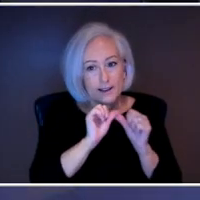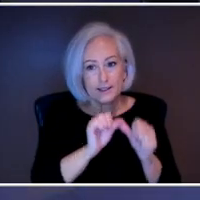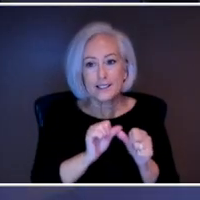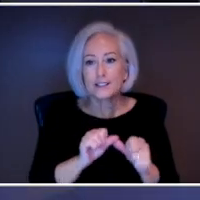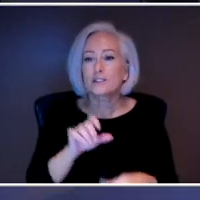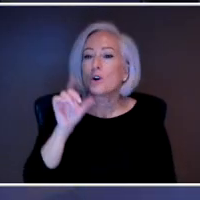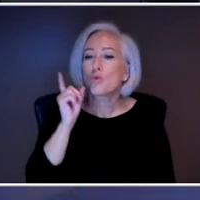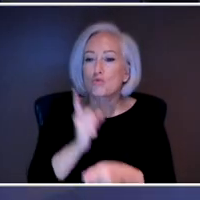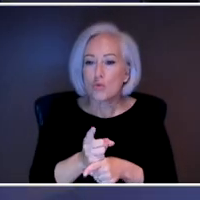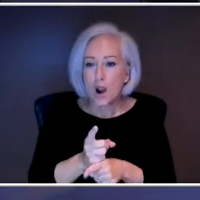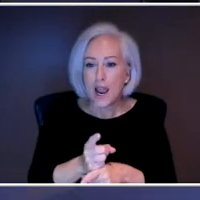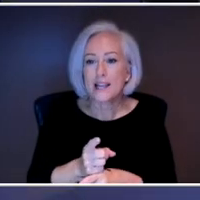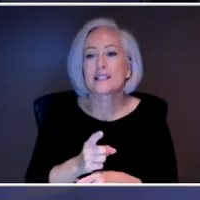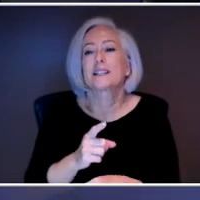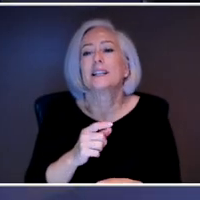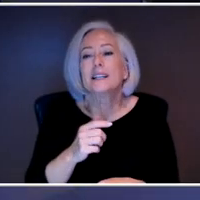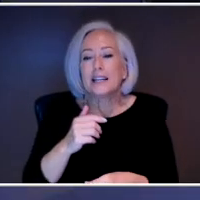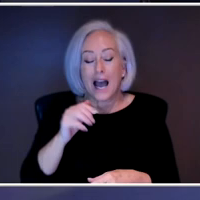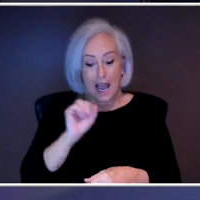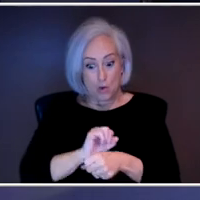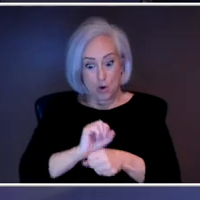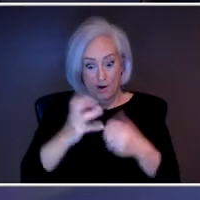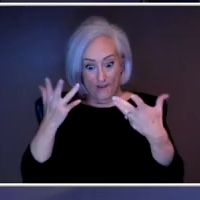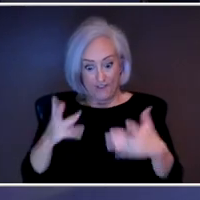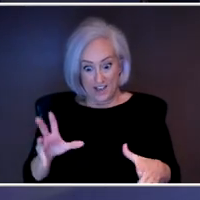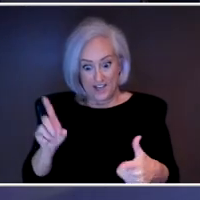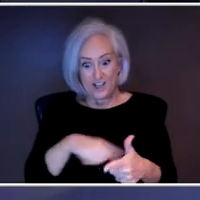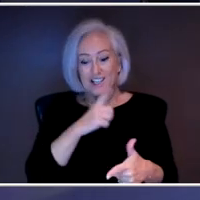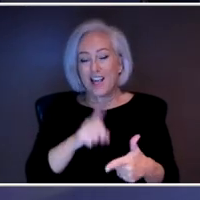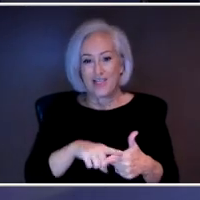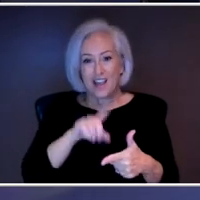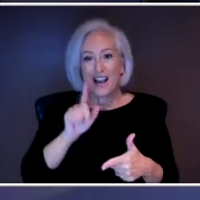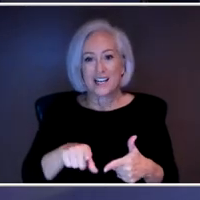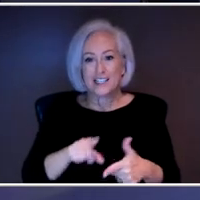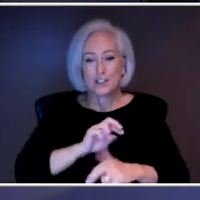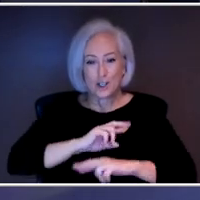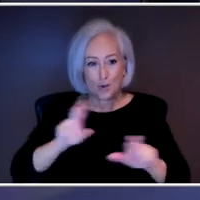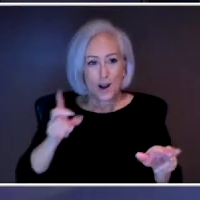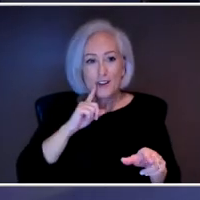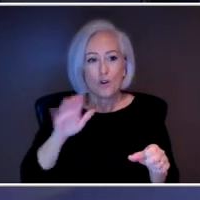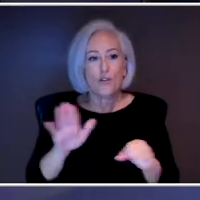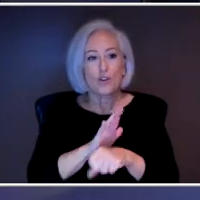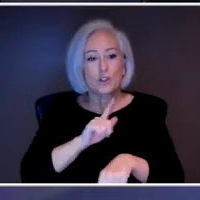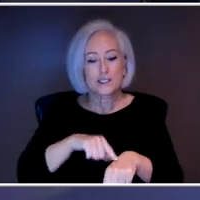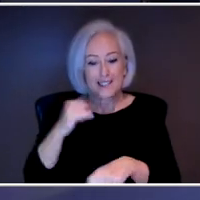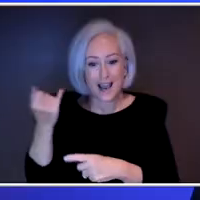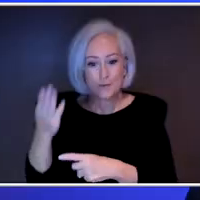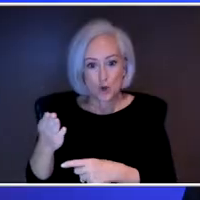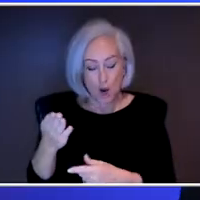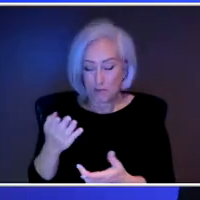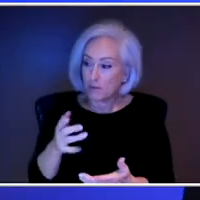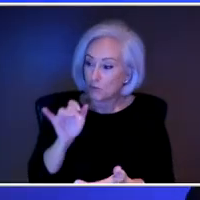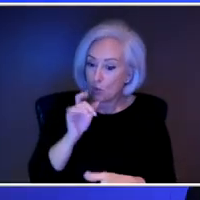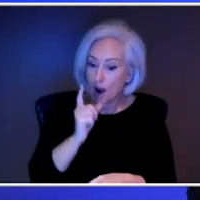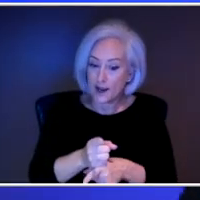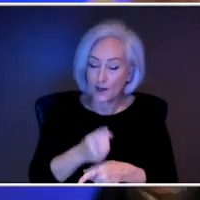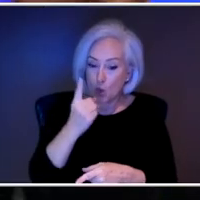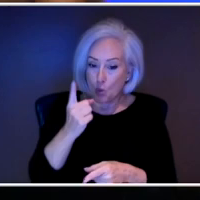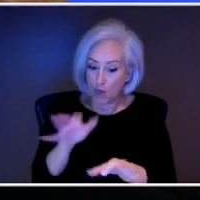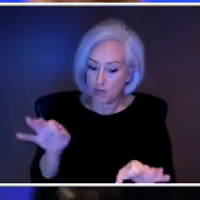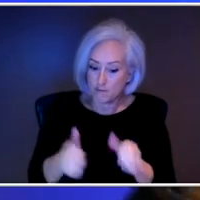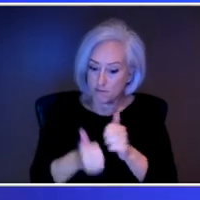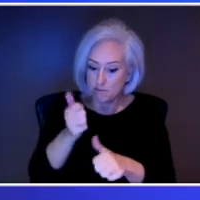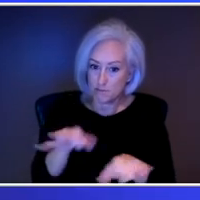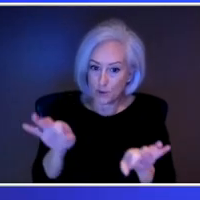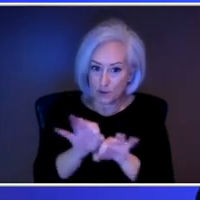for my whole other job. Yeah, my other full time job. And arguably the one that matters most. Exactly. And so it's the one that when we're all ready, we poured out